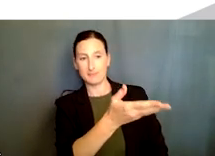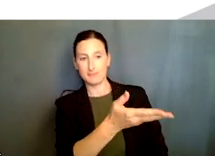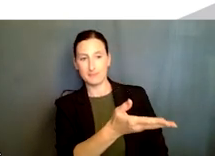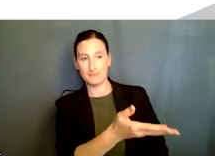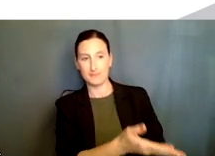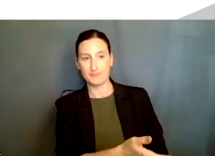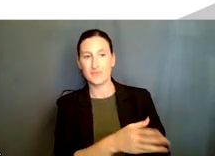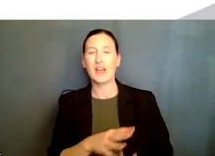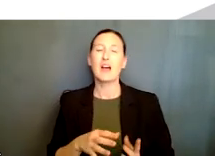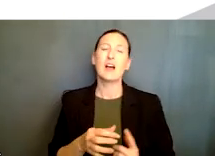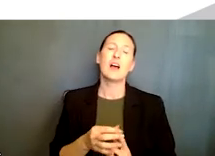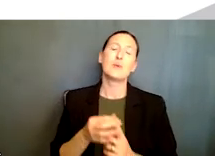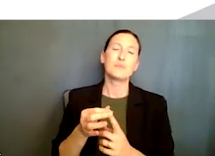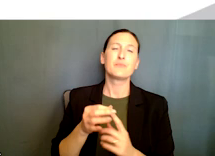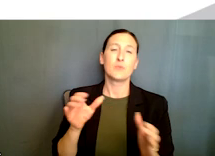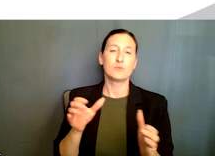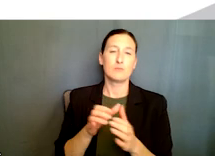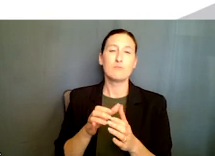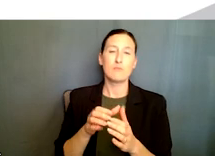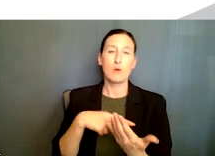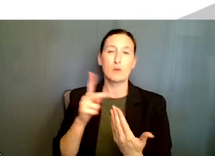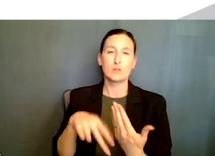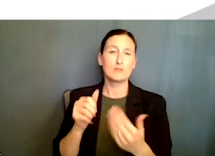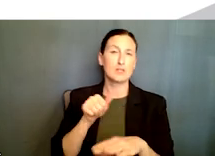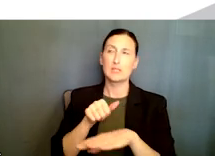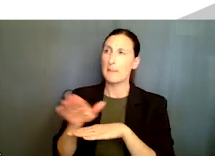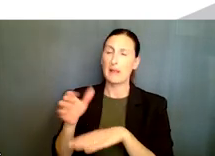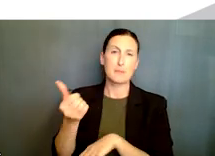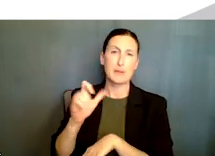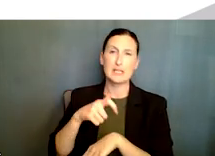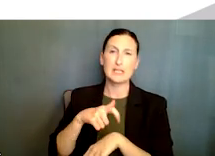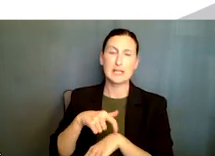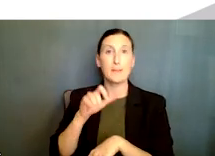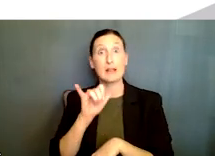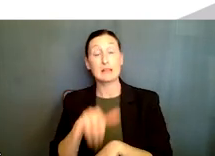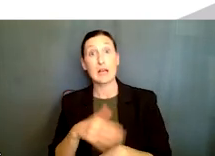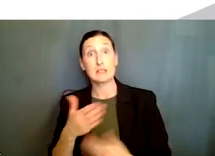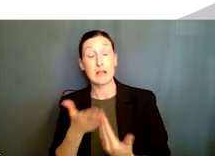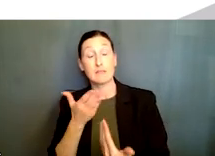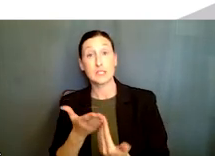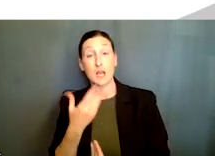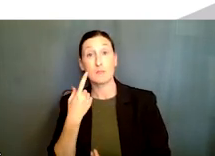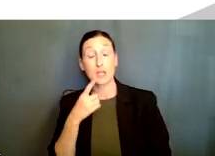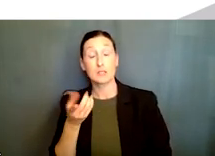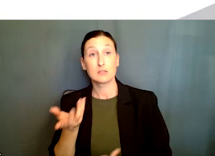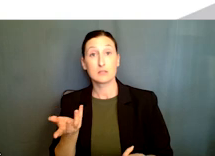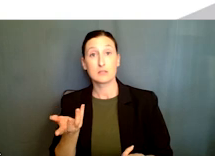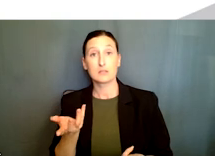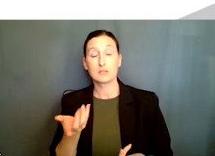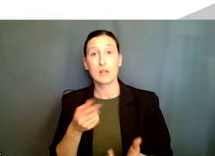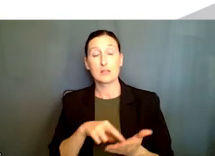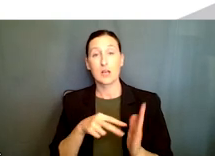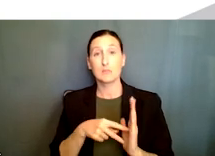small projects can be submitted anytime, which is very convenient because that means that